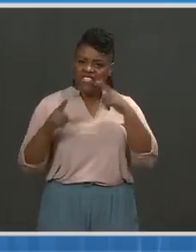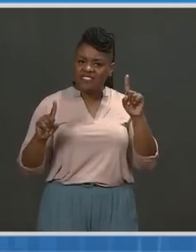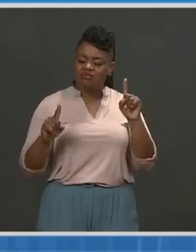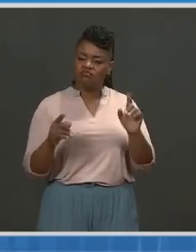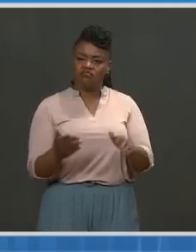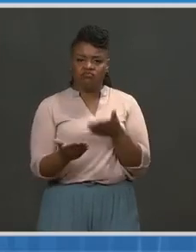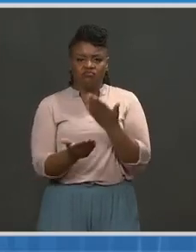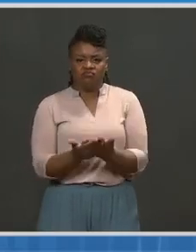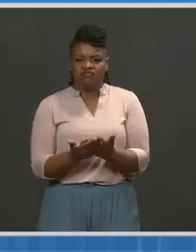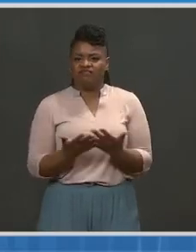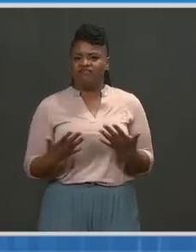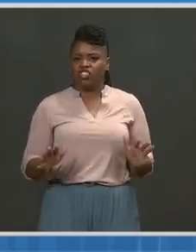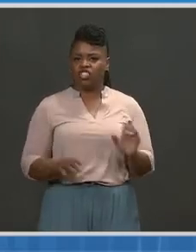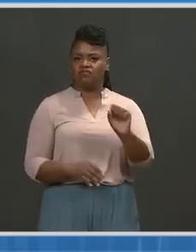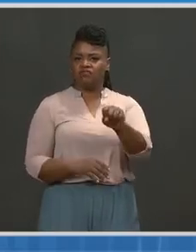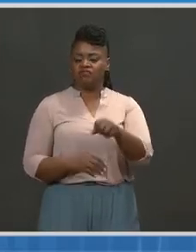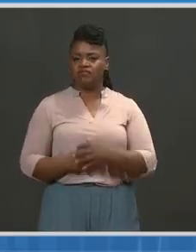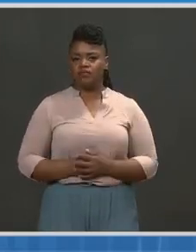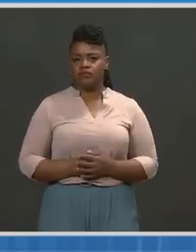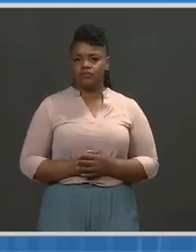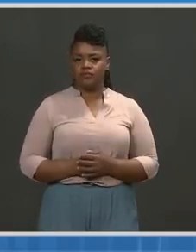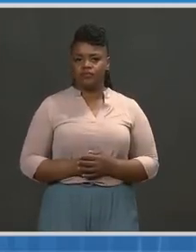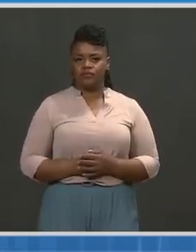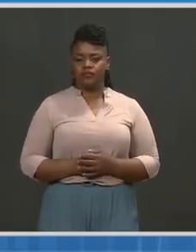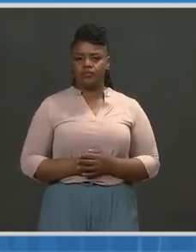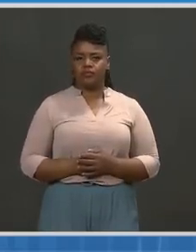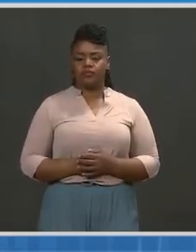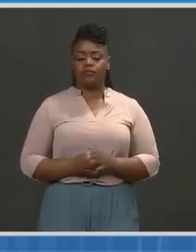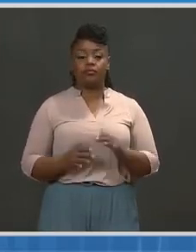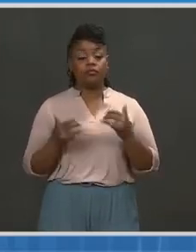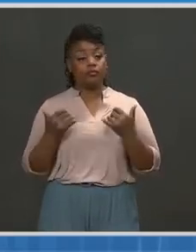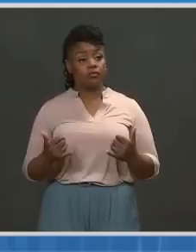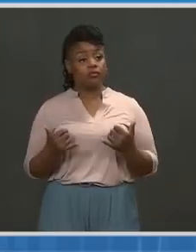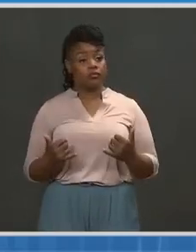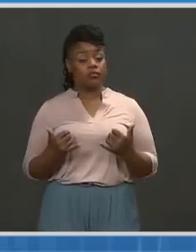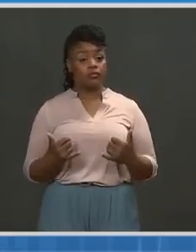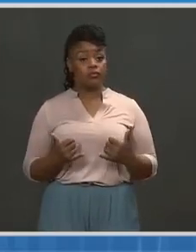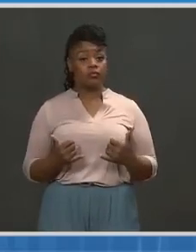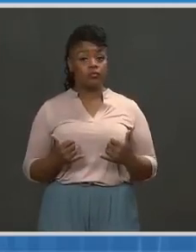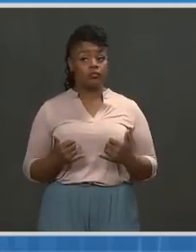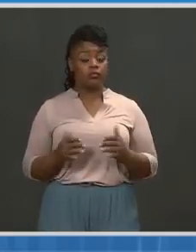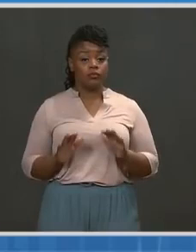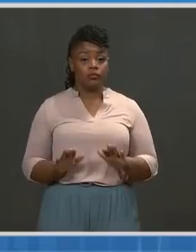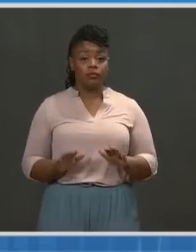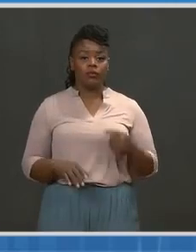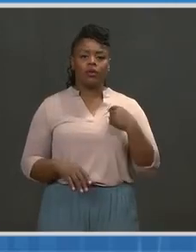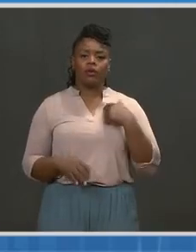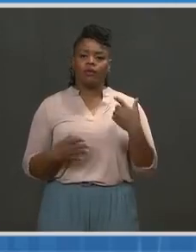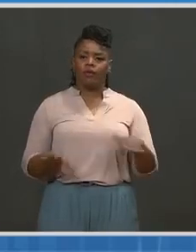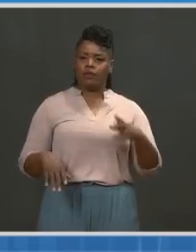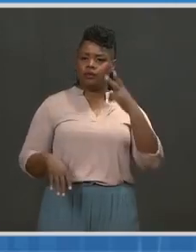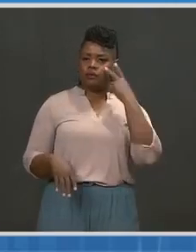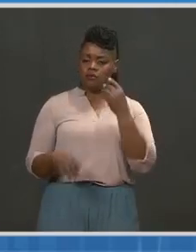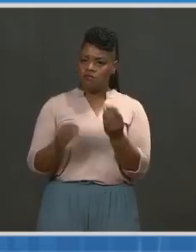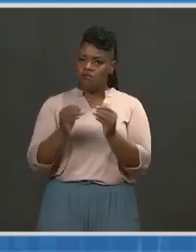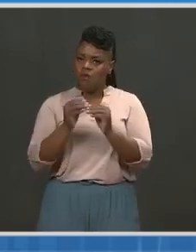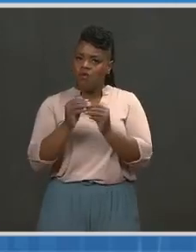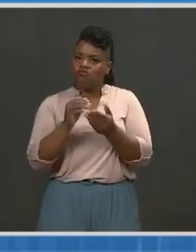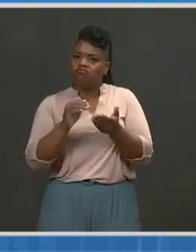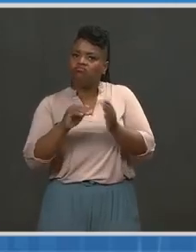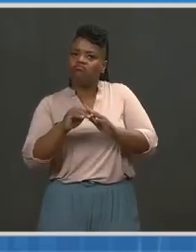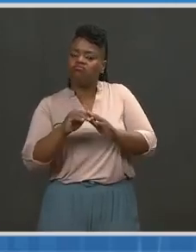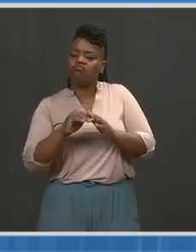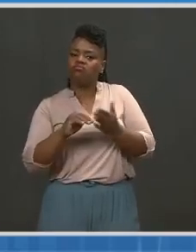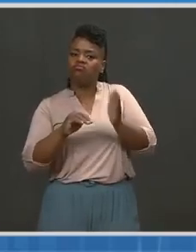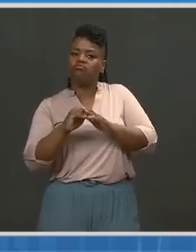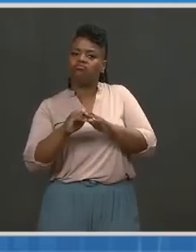of efficacy in randomized placebo-controlled trials. Right now, as the weeks go by, we see